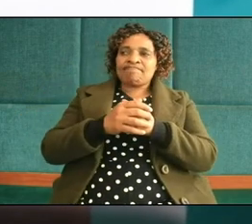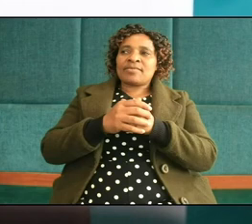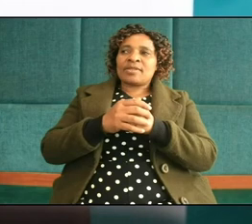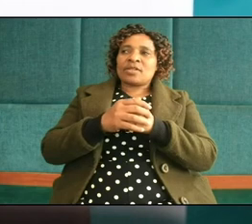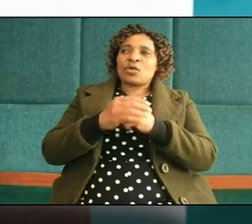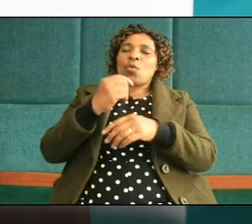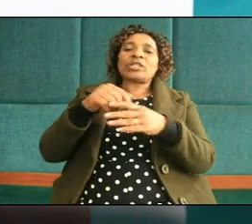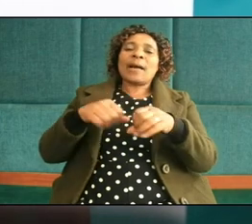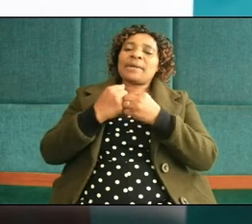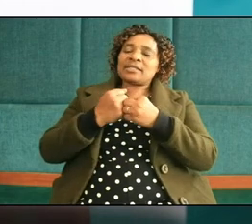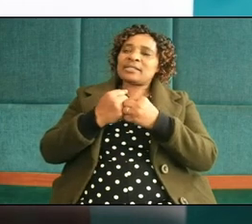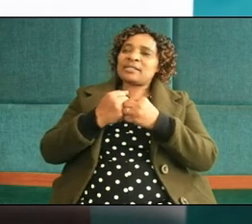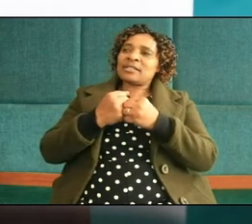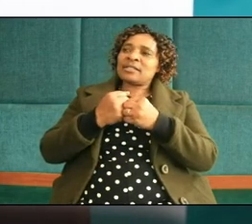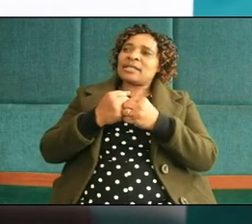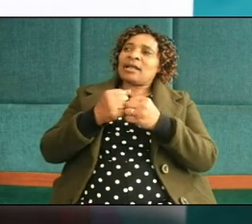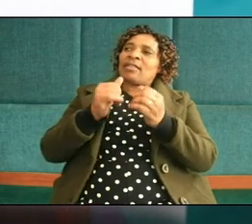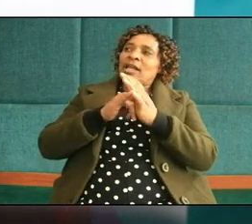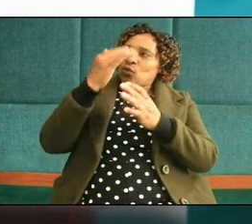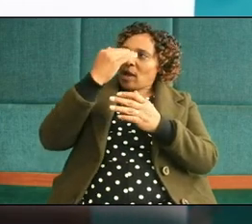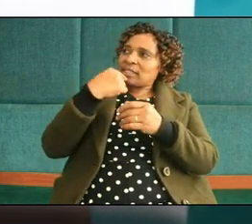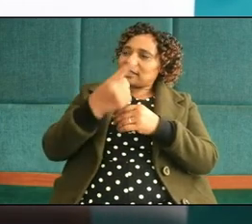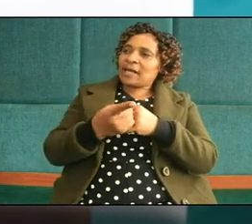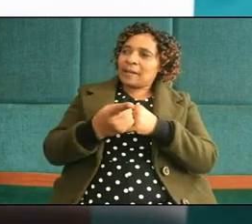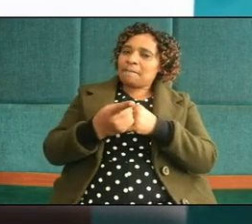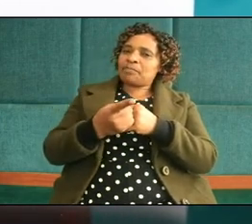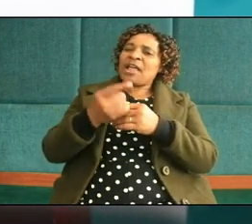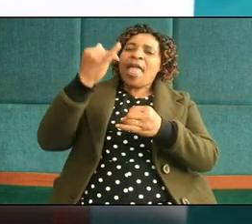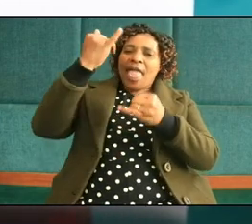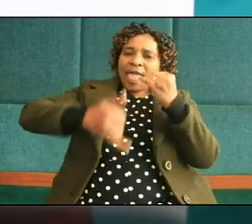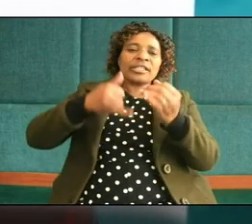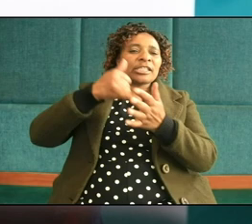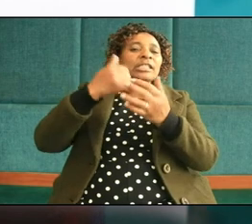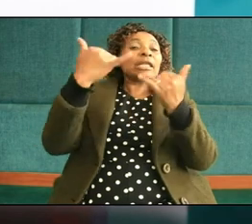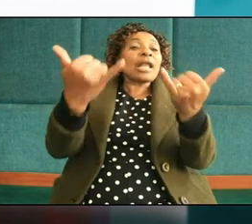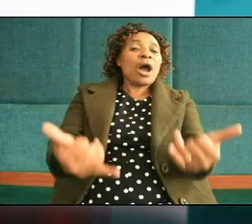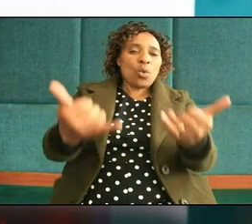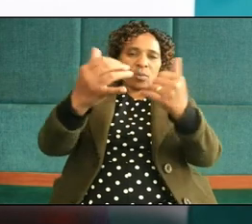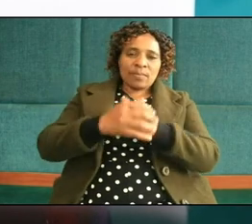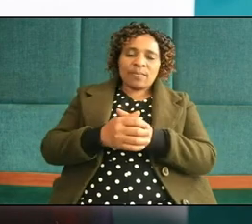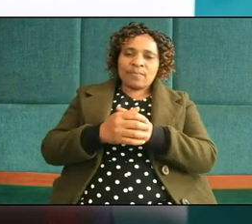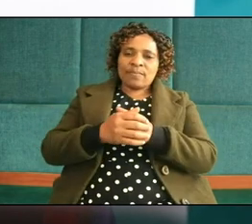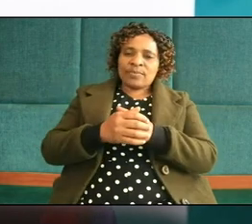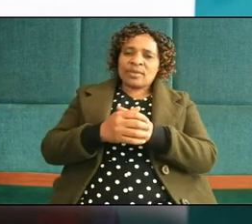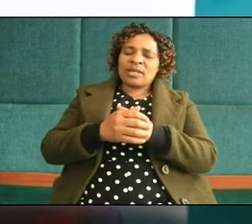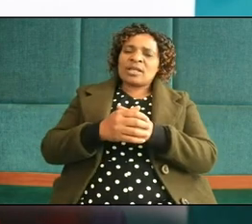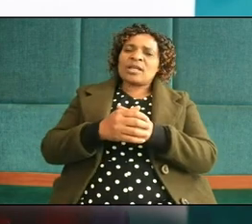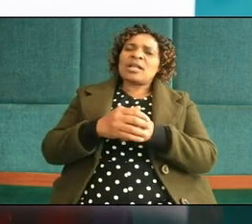that's why we have end it now end it now is a program